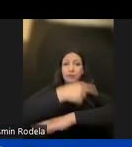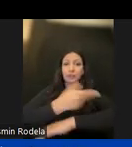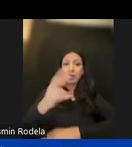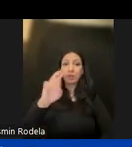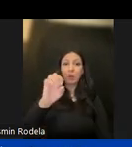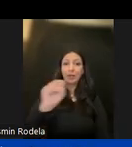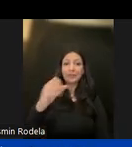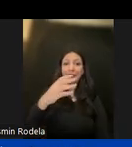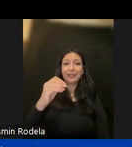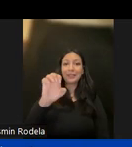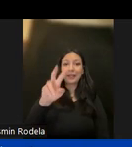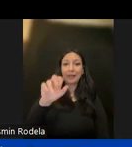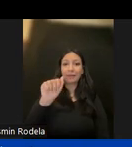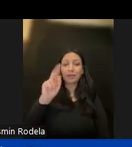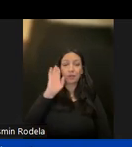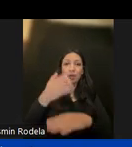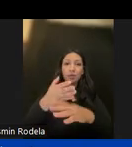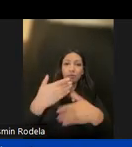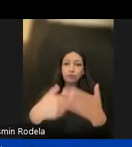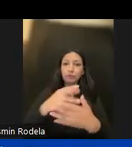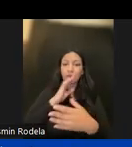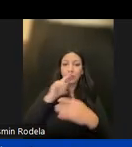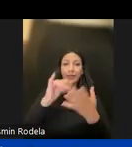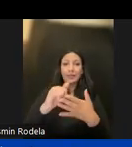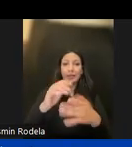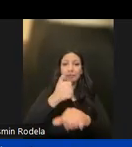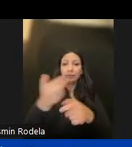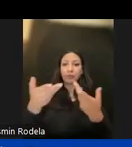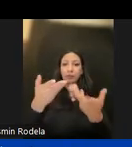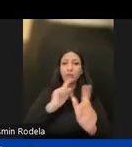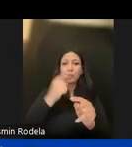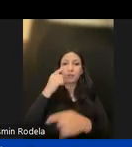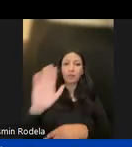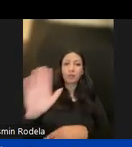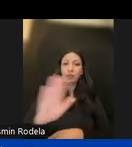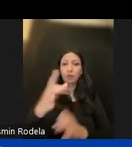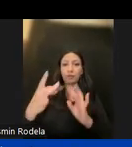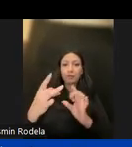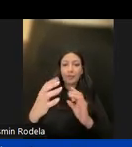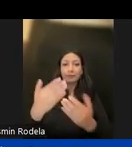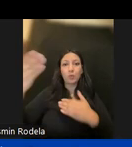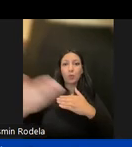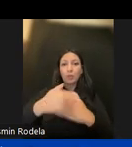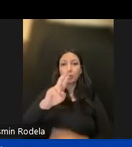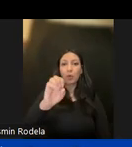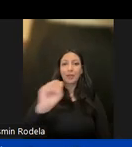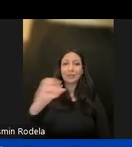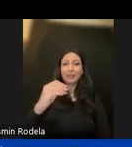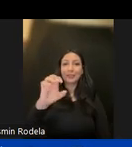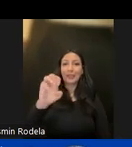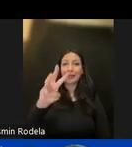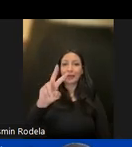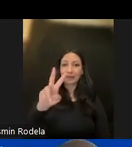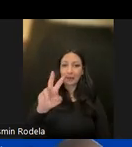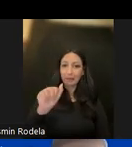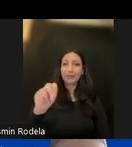Evan are going to walk through this proposed framework in response to your feedback. So welcome, Ross and Evan. Thank you,